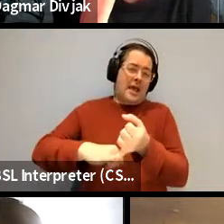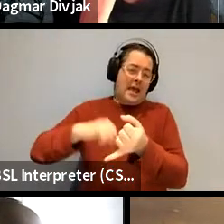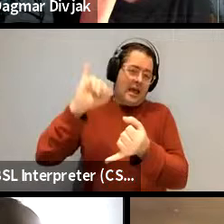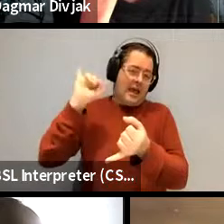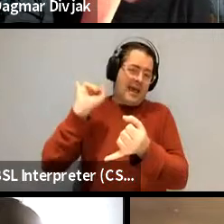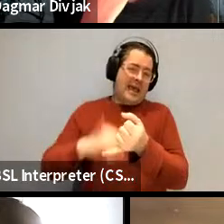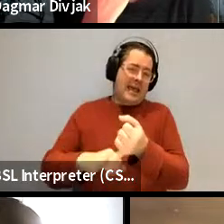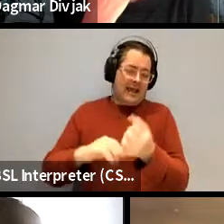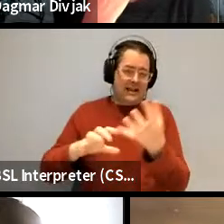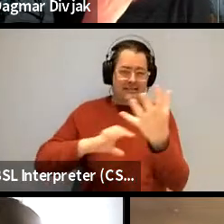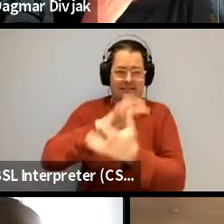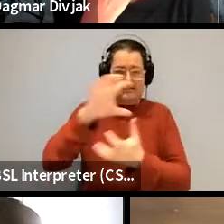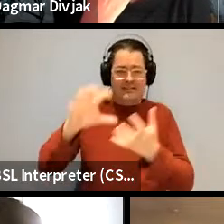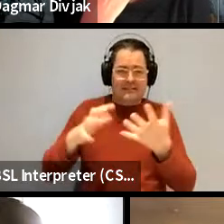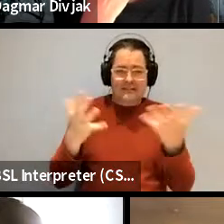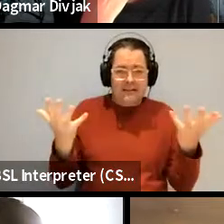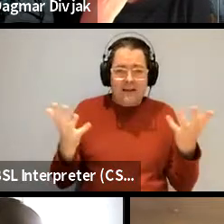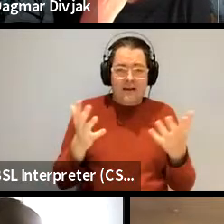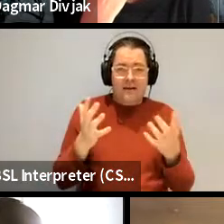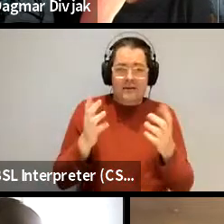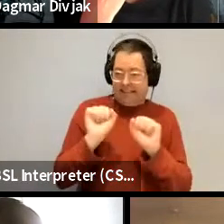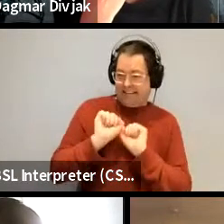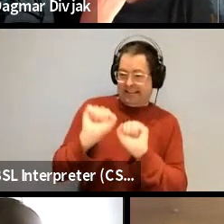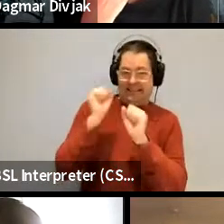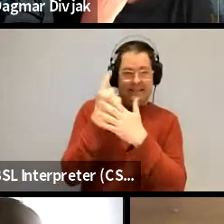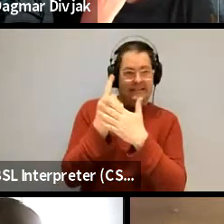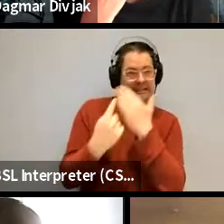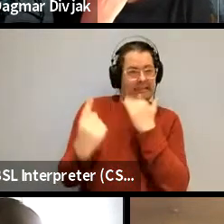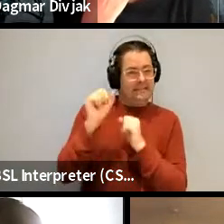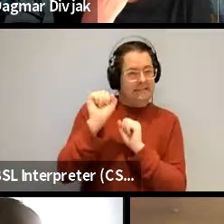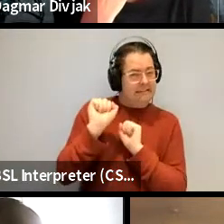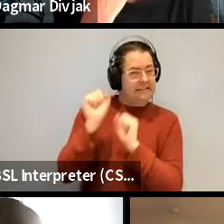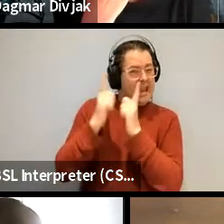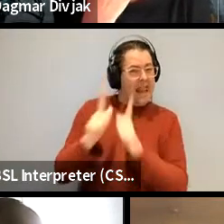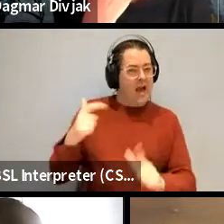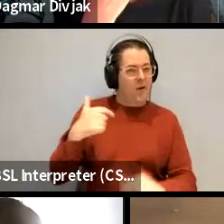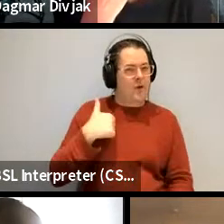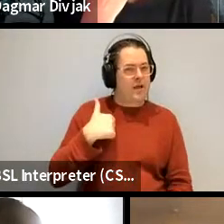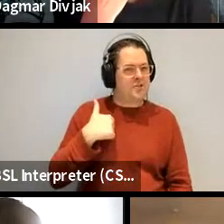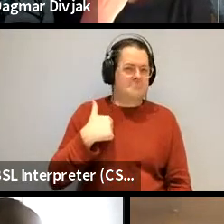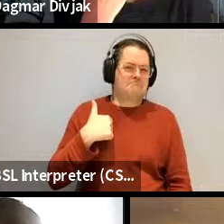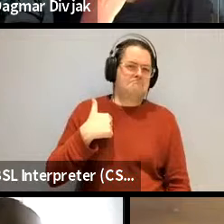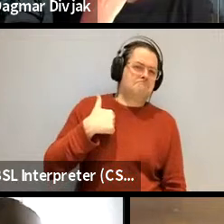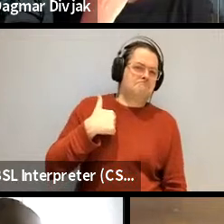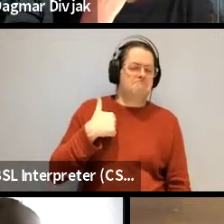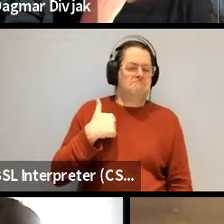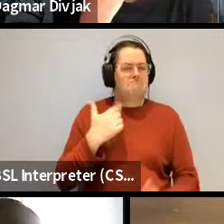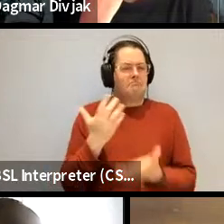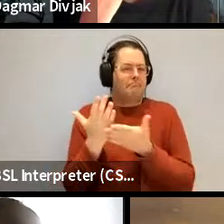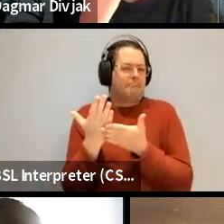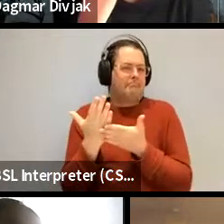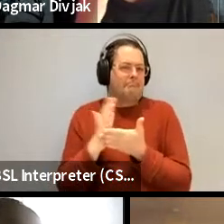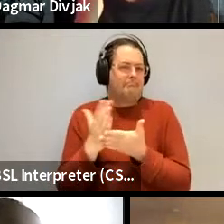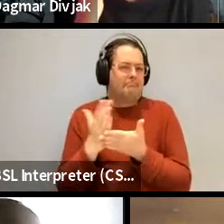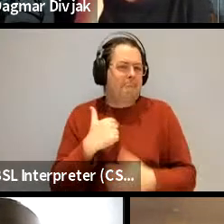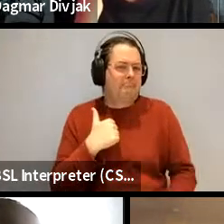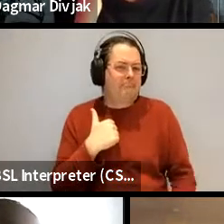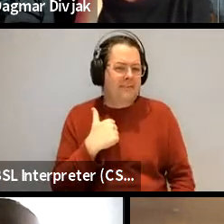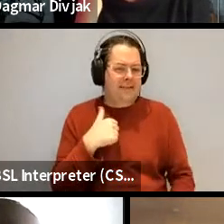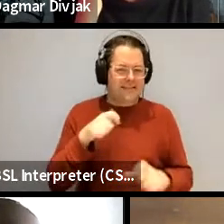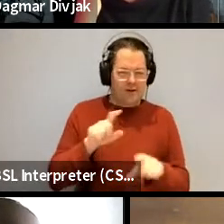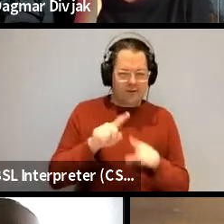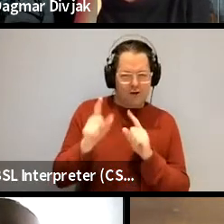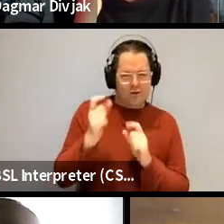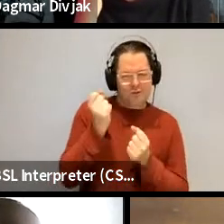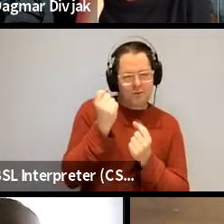particularly distinctive so i i i kind of i'm still kind of digesting this point that you tried